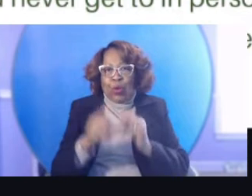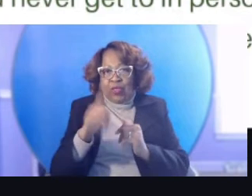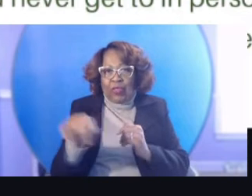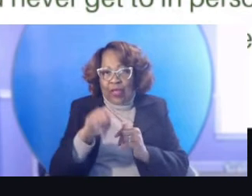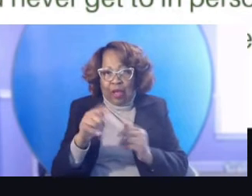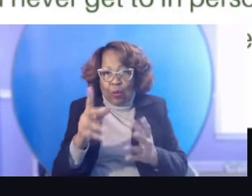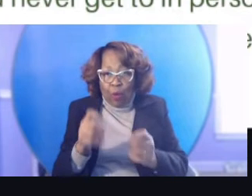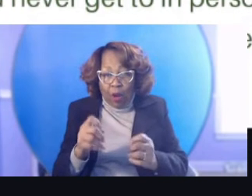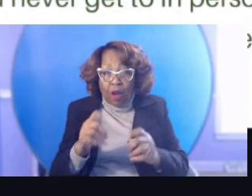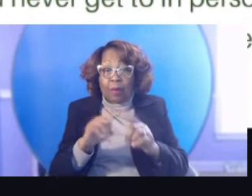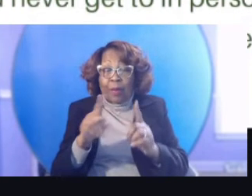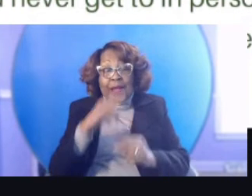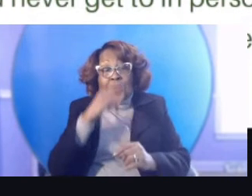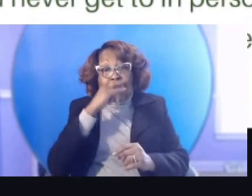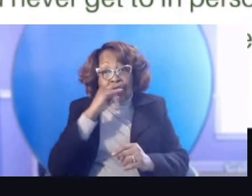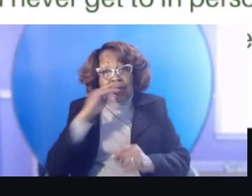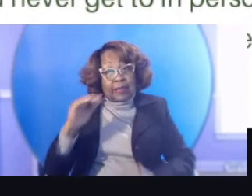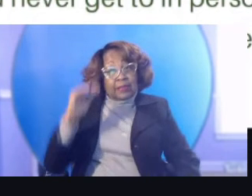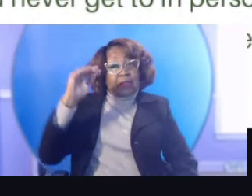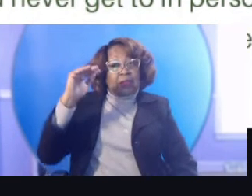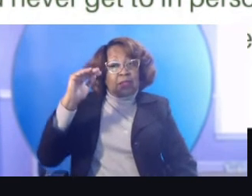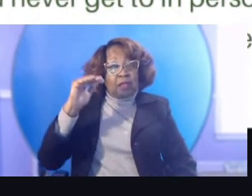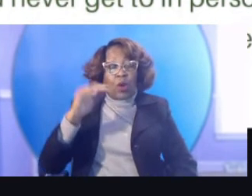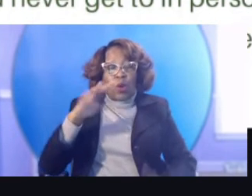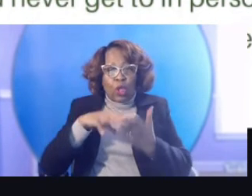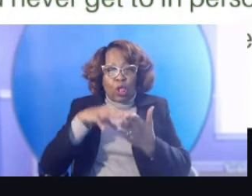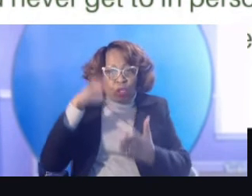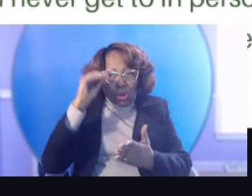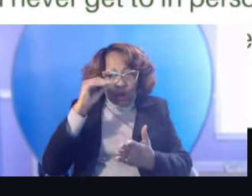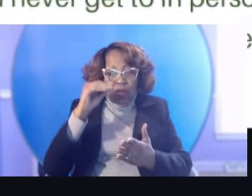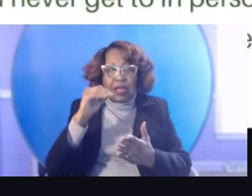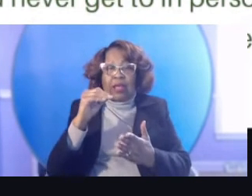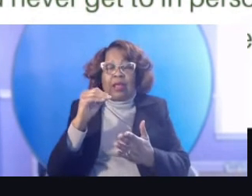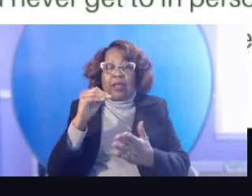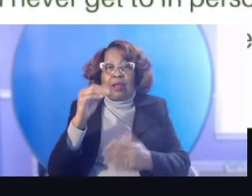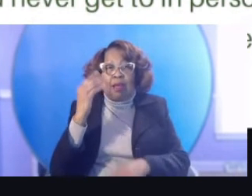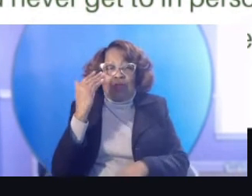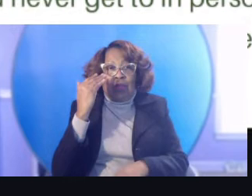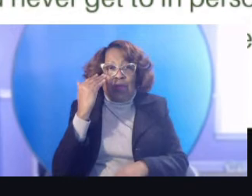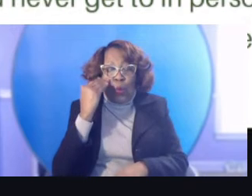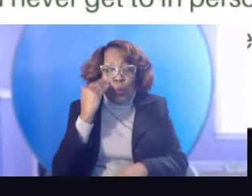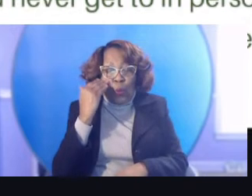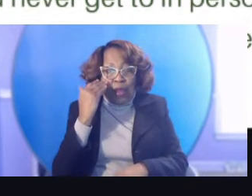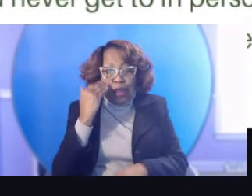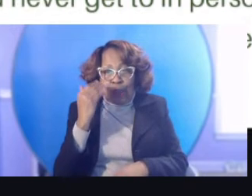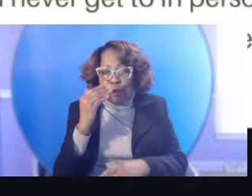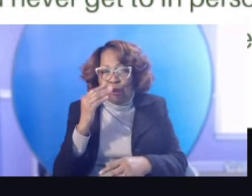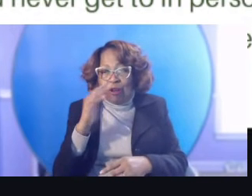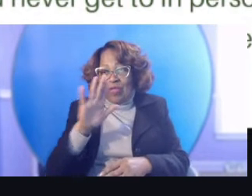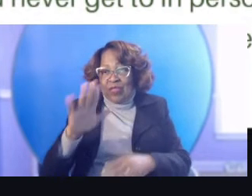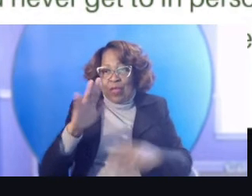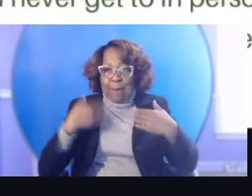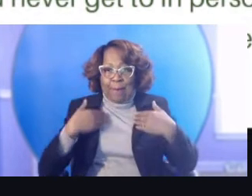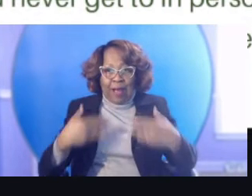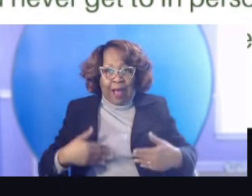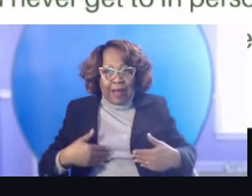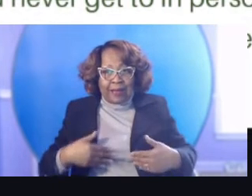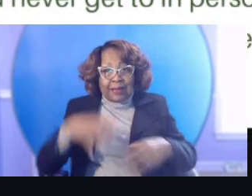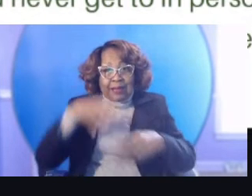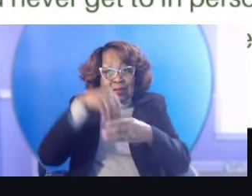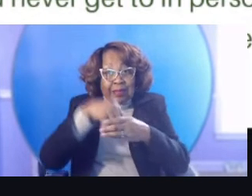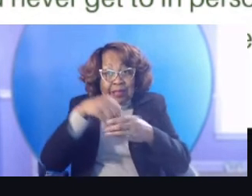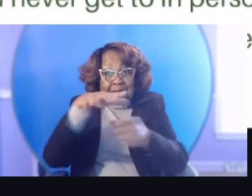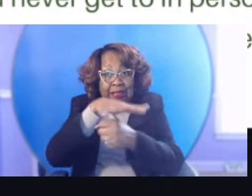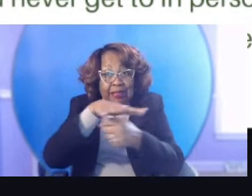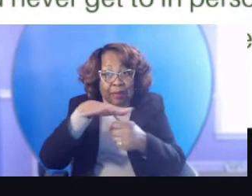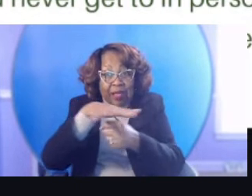learning and in that space where they're aware of, of, of, um, their bodies moving through the space, they